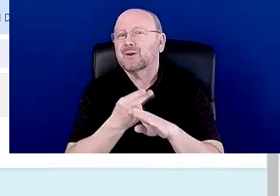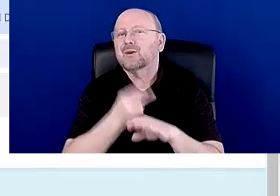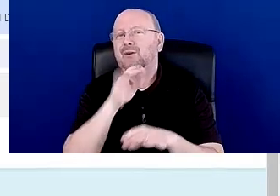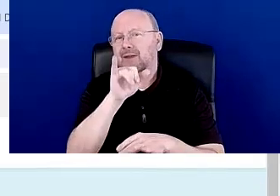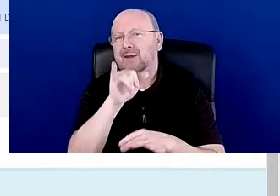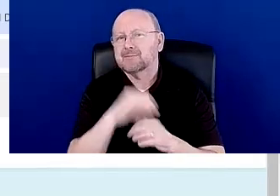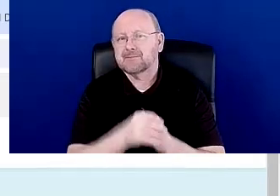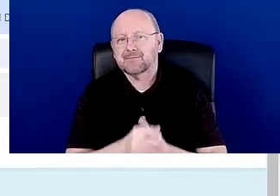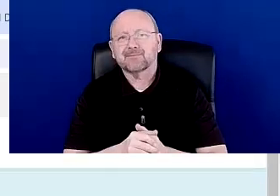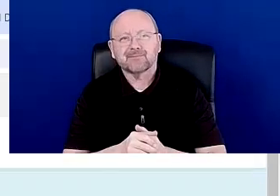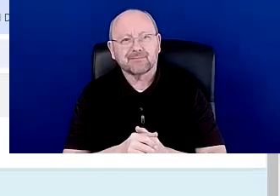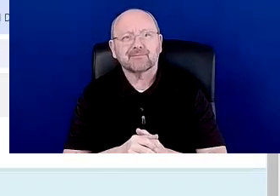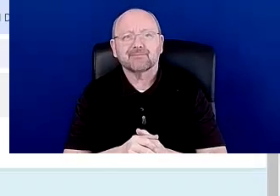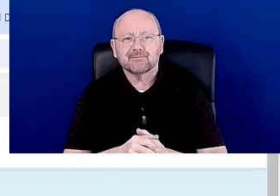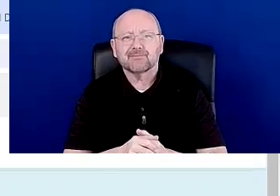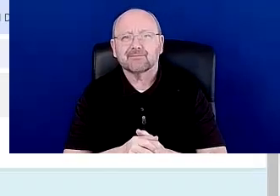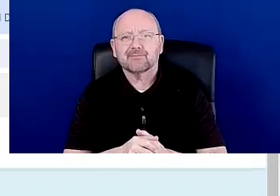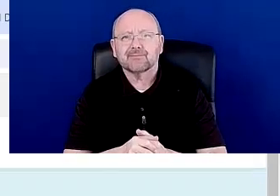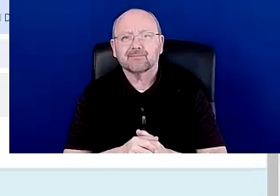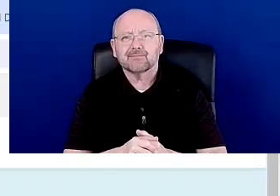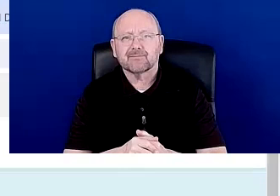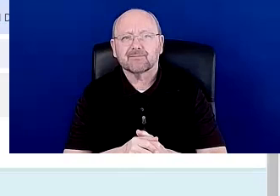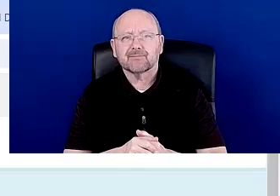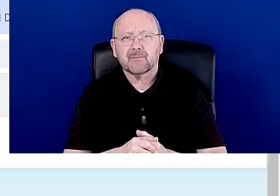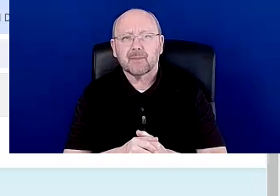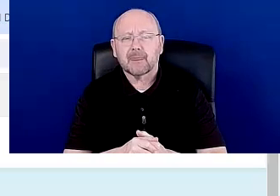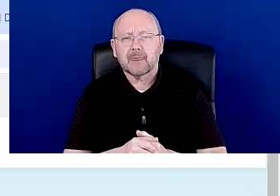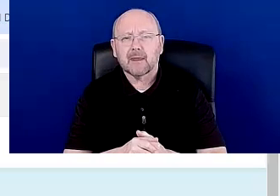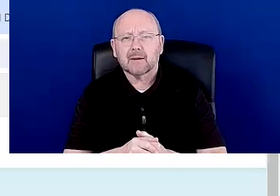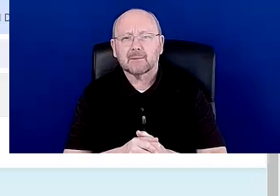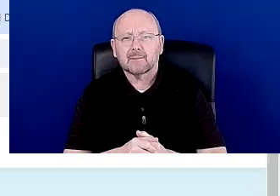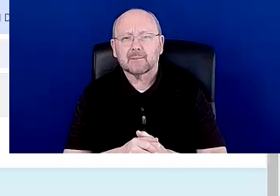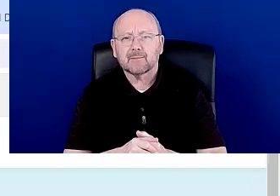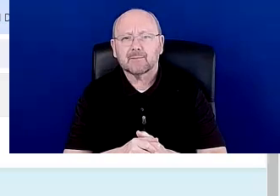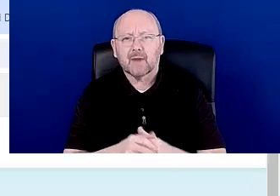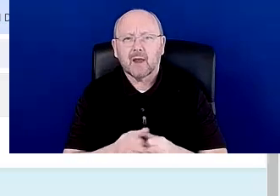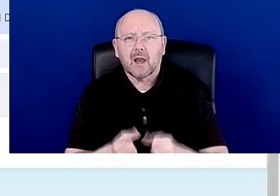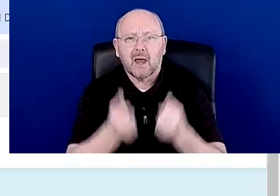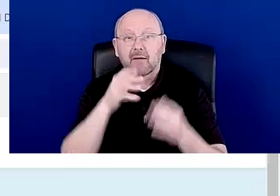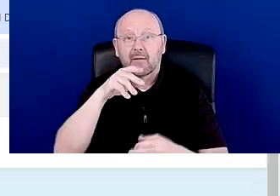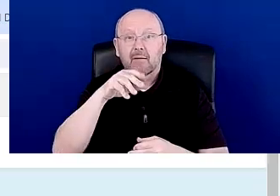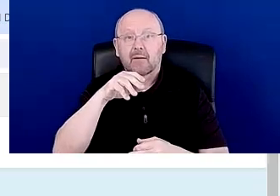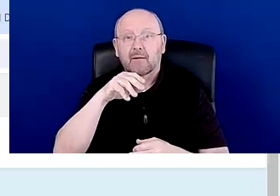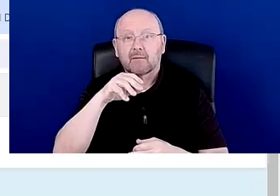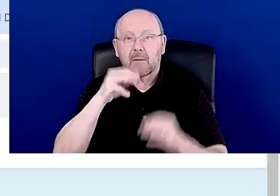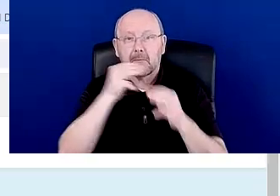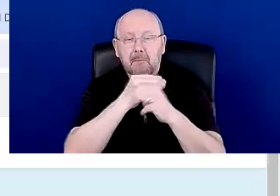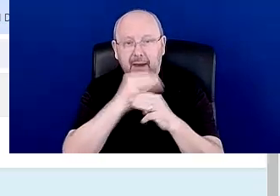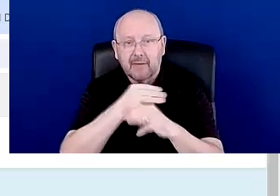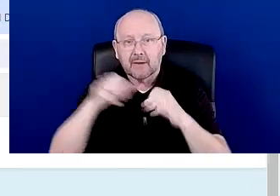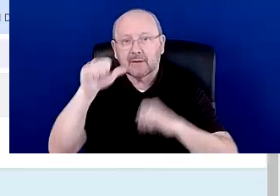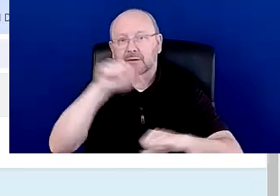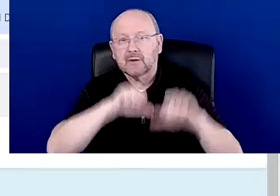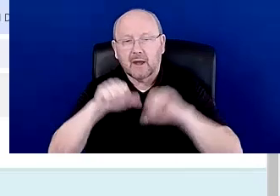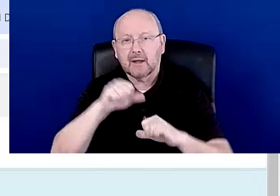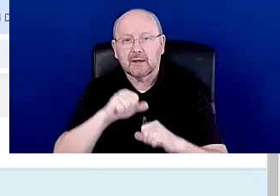to do that. OpenStax, yes. Um, and again, there are, there are quite a few math, science, um, poli-sci, sociology,